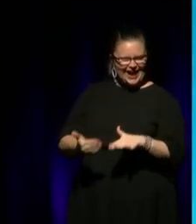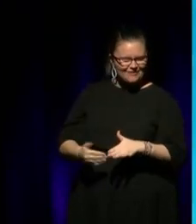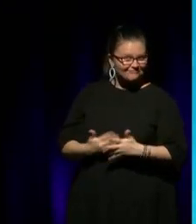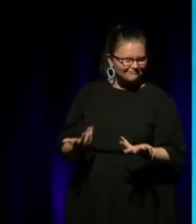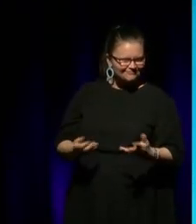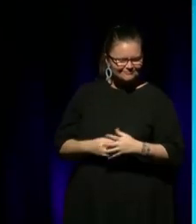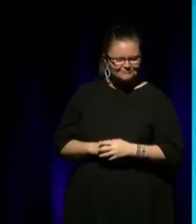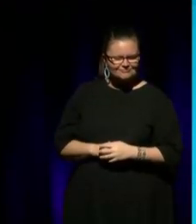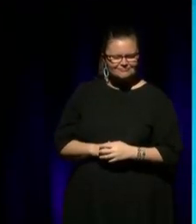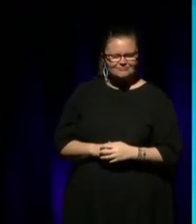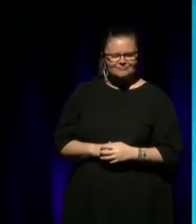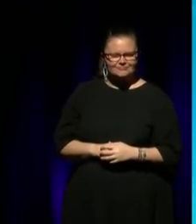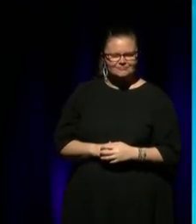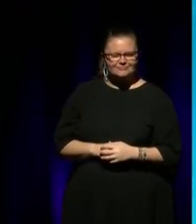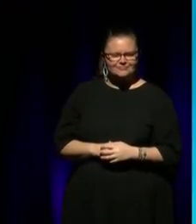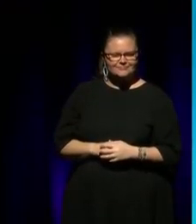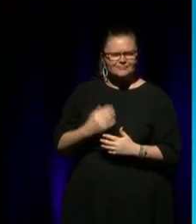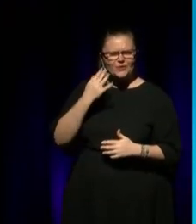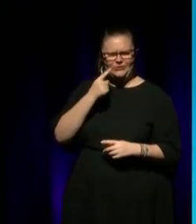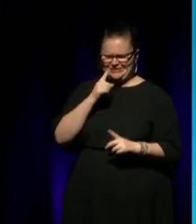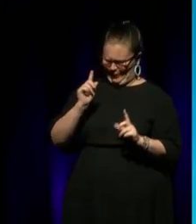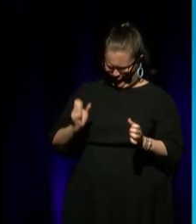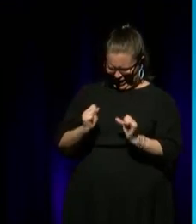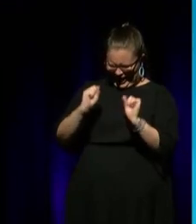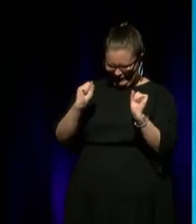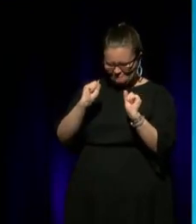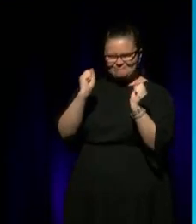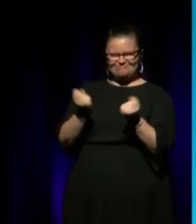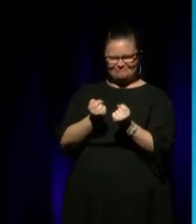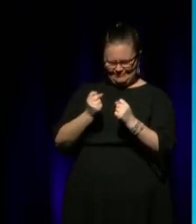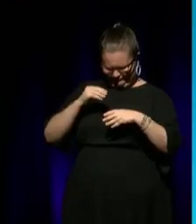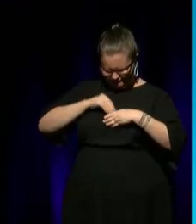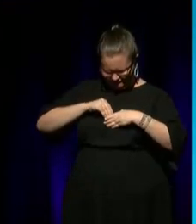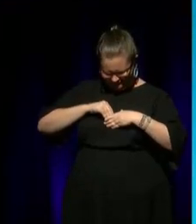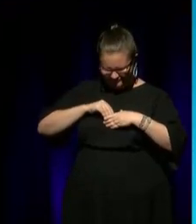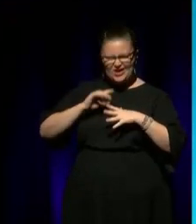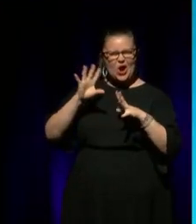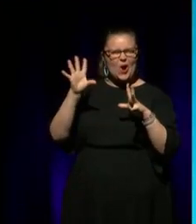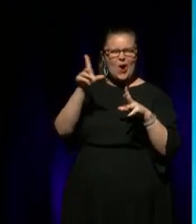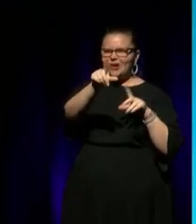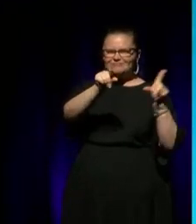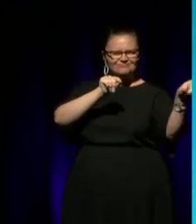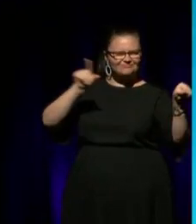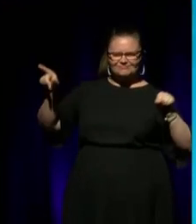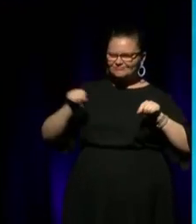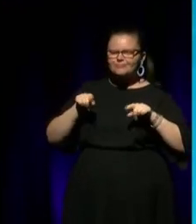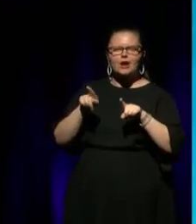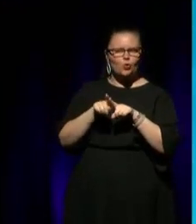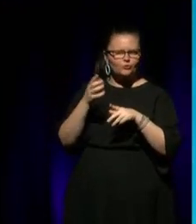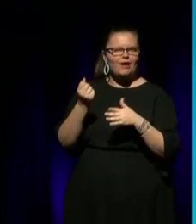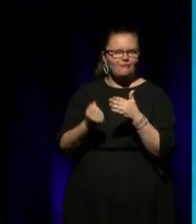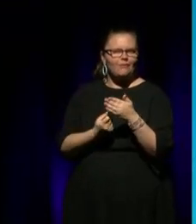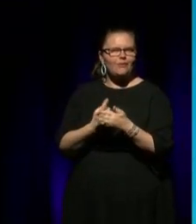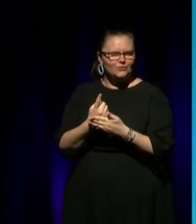So when you say, what shaped you? I suppose all of that and then having the opportunity,